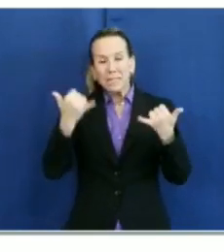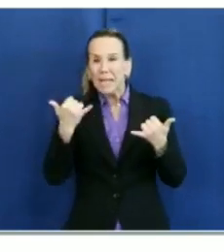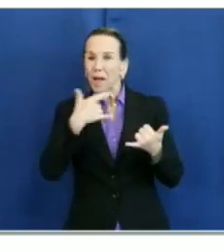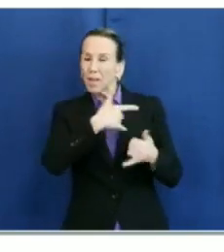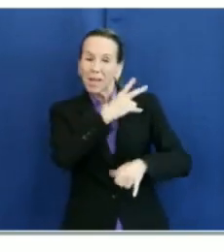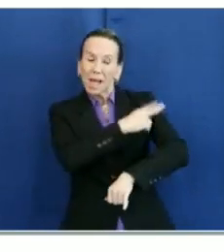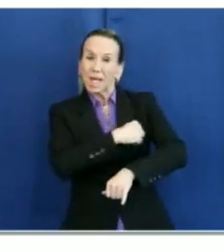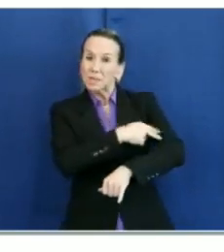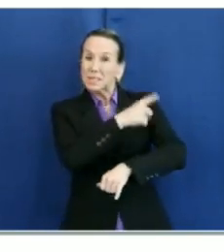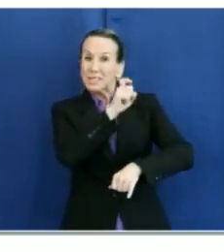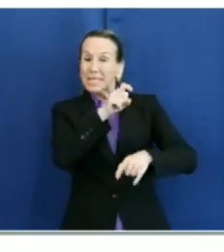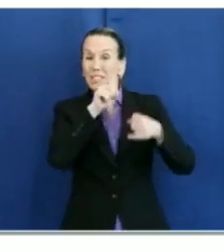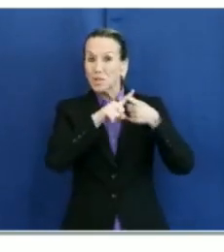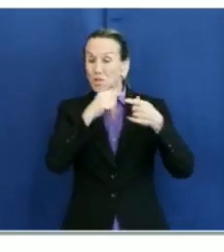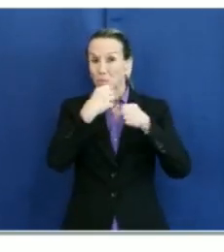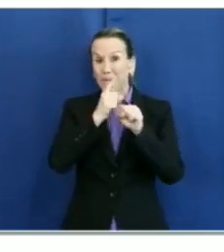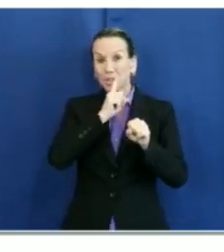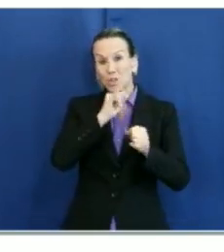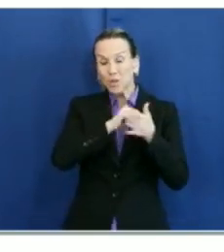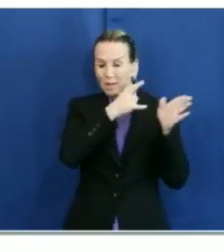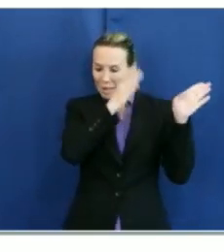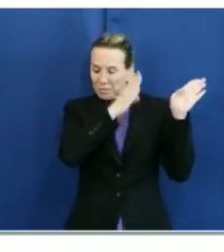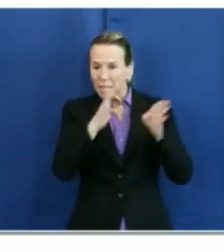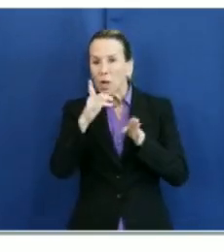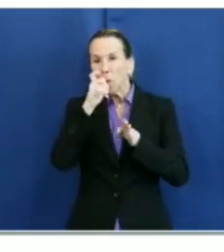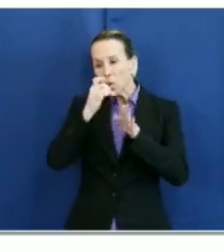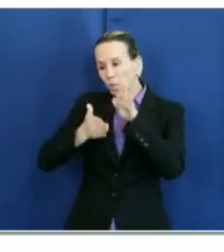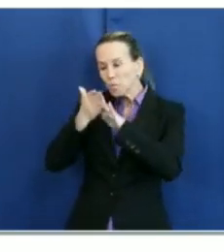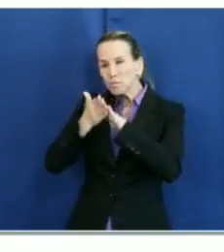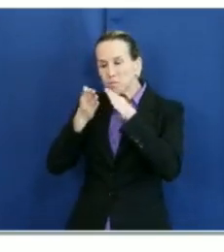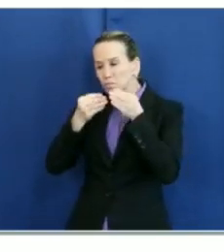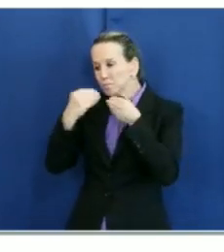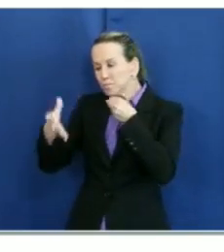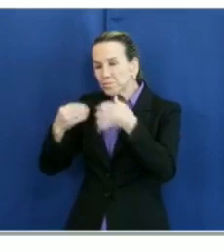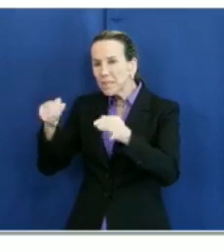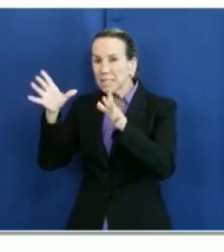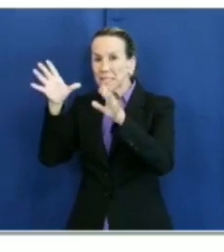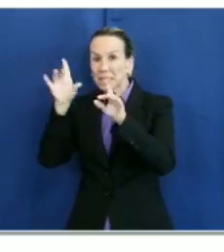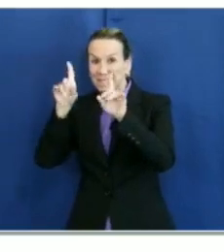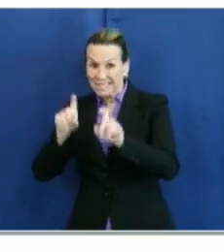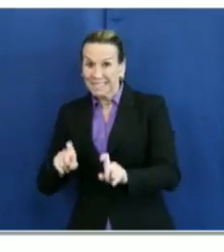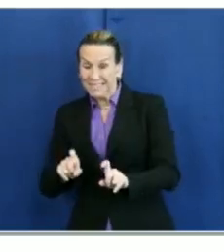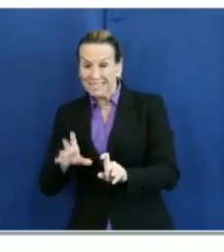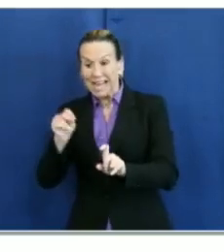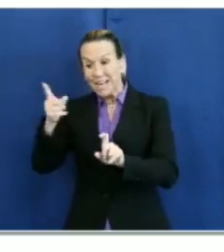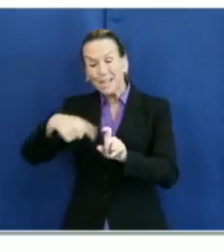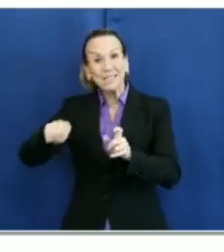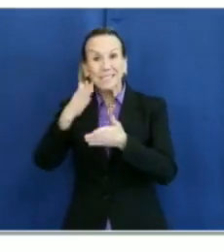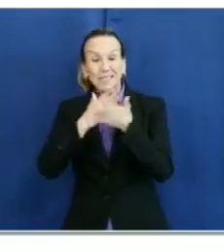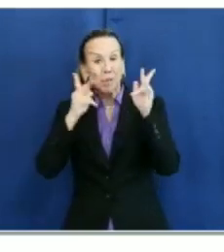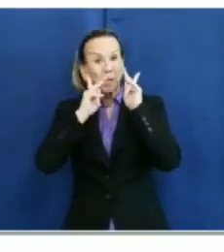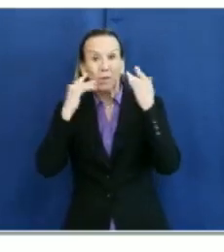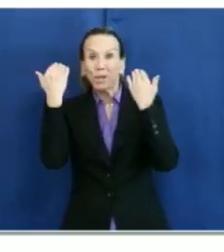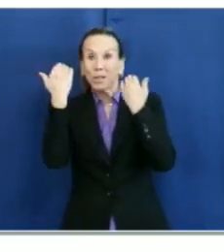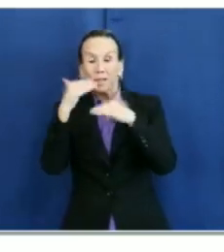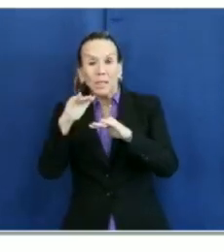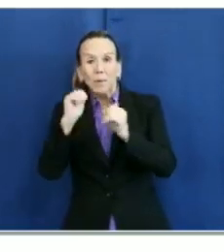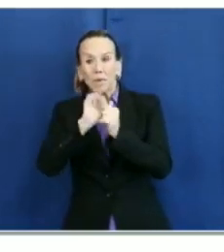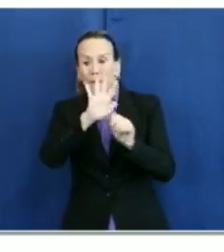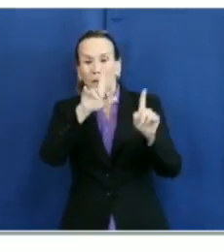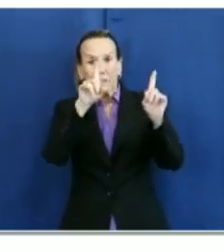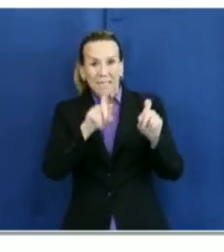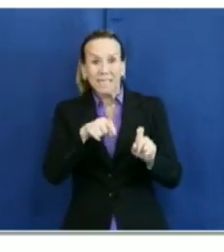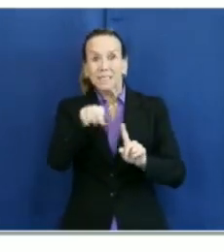operationalize testing efforts, and particularly, in particular, those who face limits in their testing